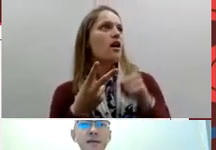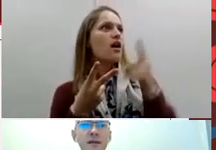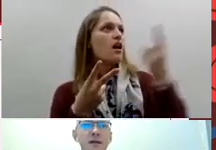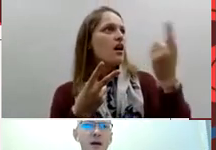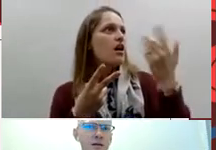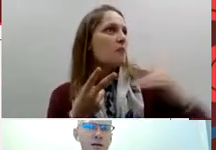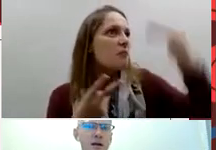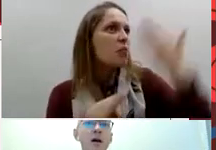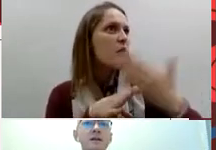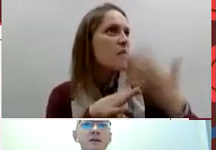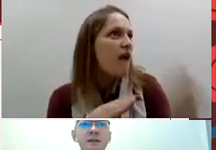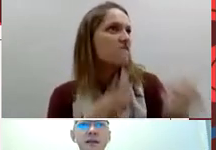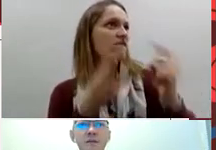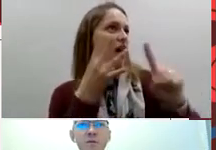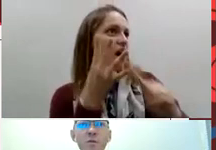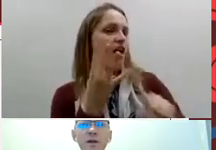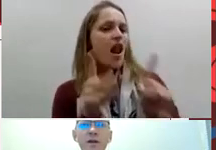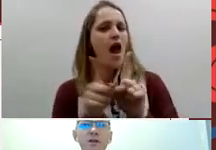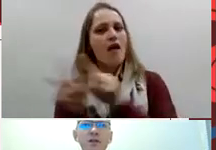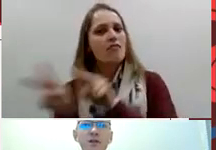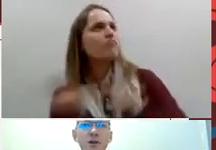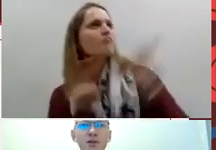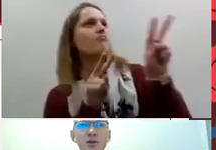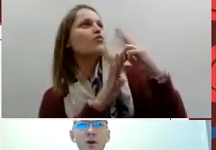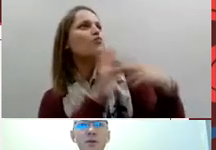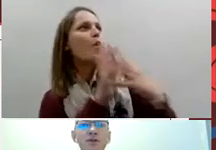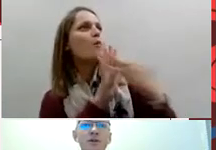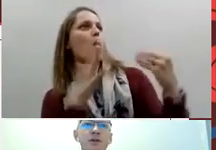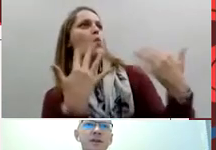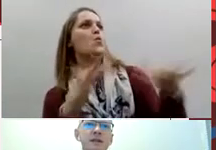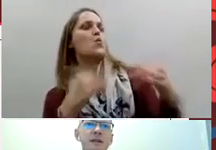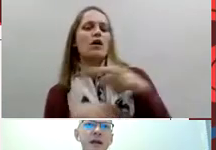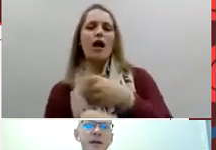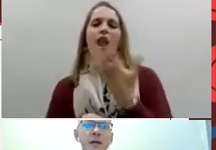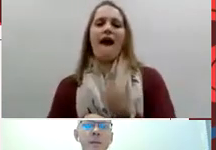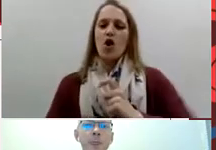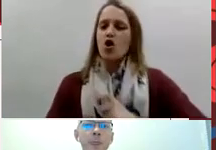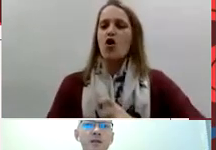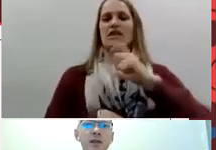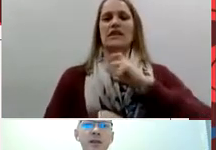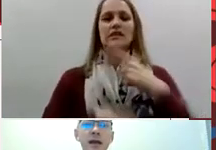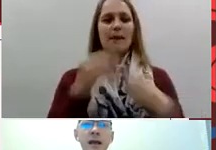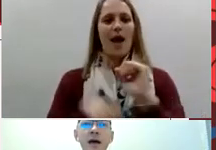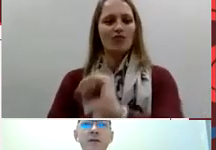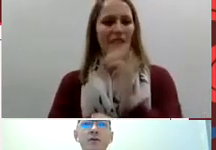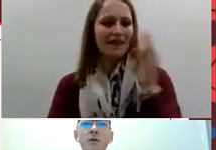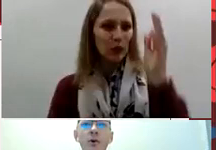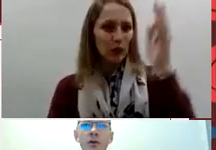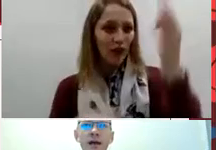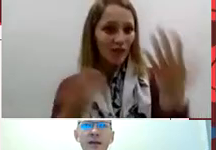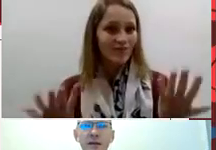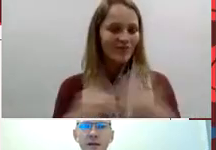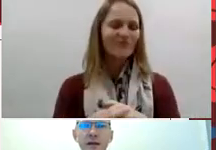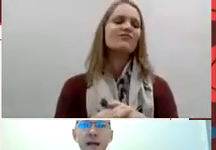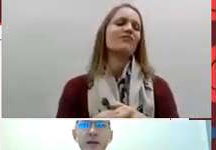can see why this is a deaf woman and she's got a job and she's got this and that so that they can have a role